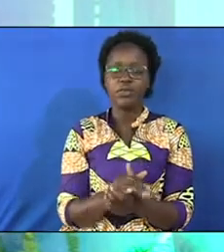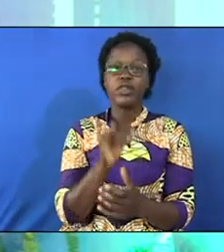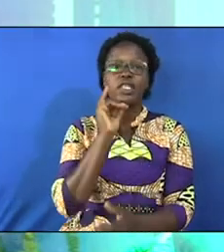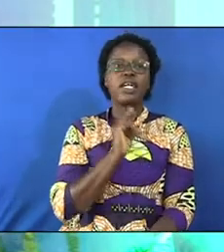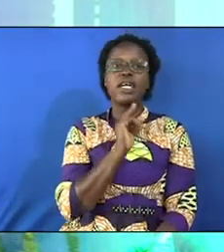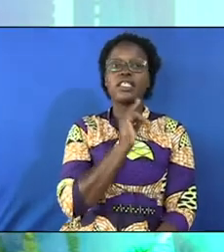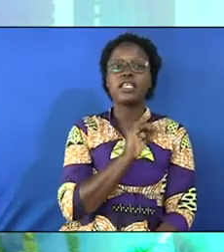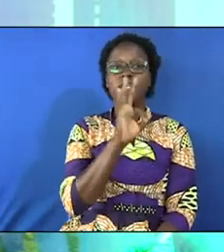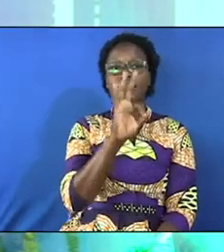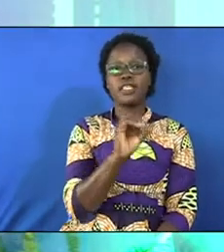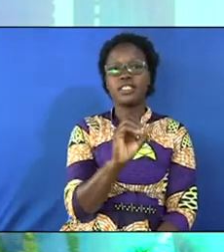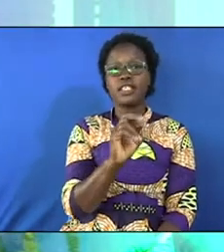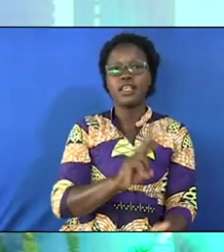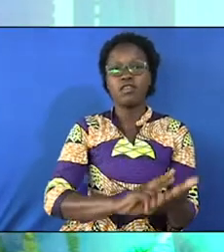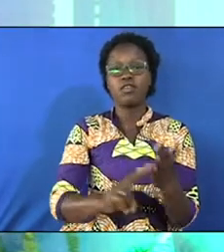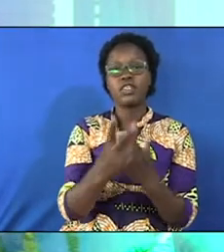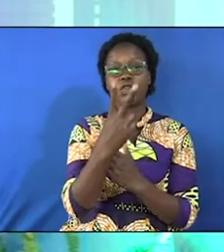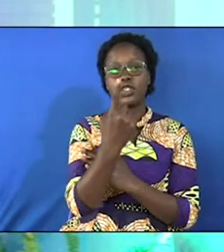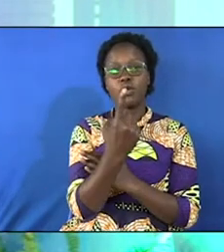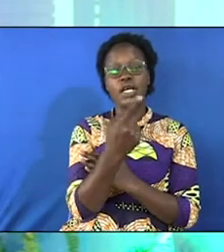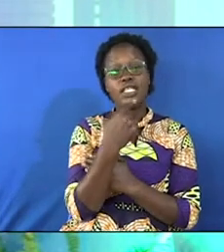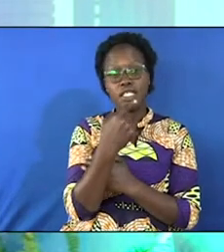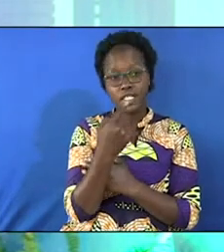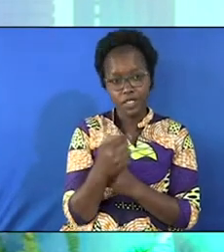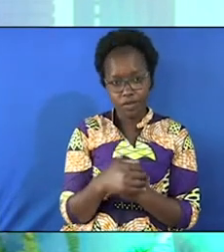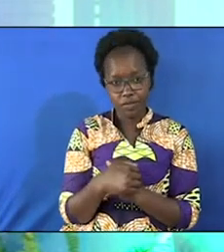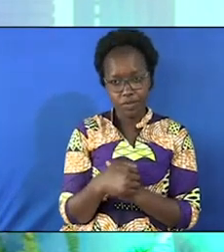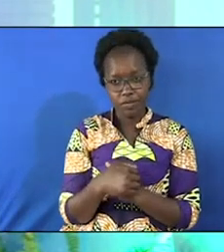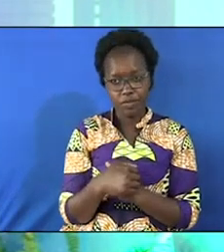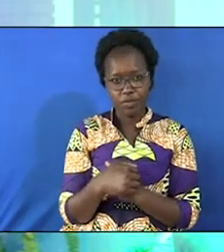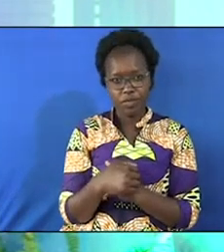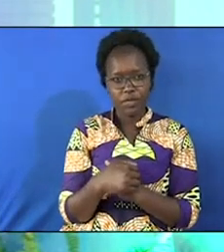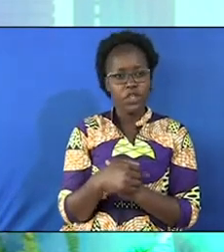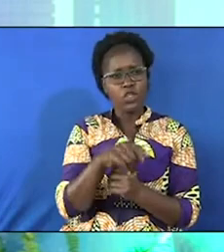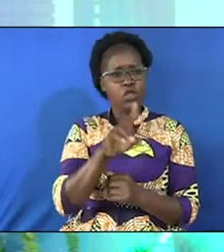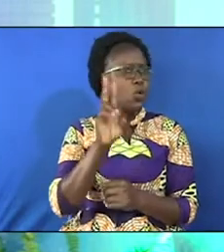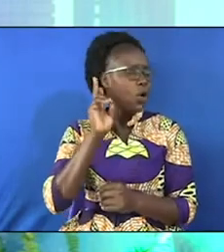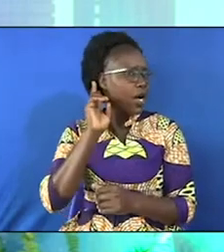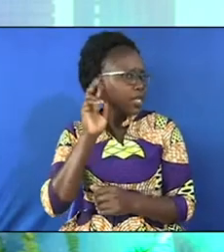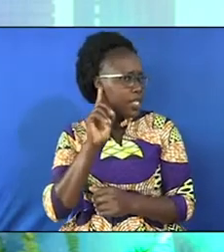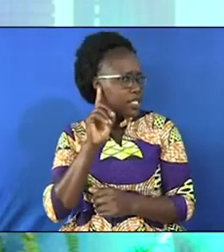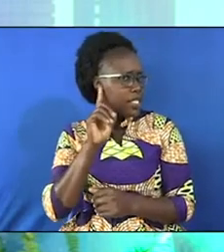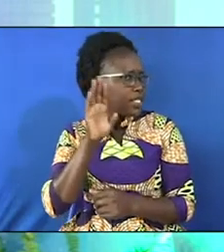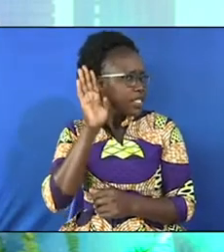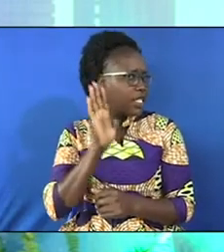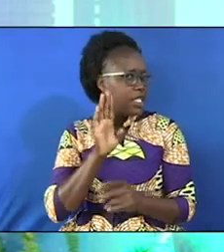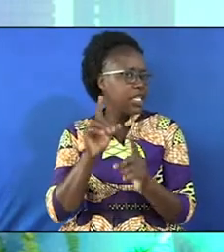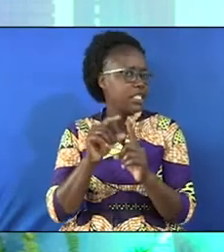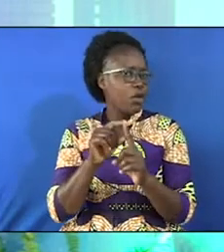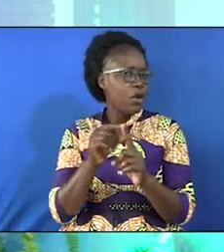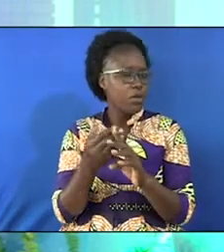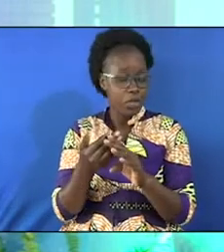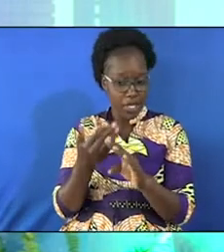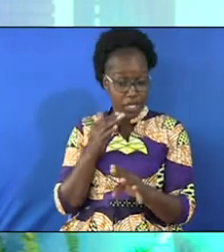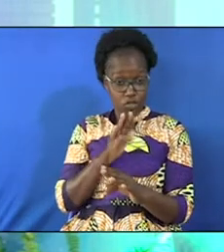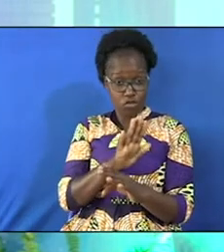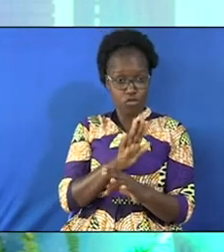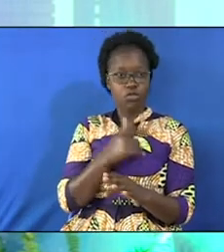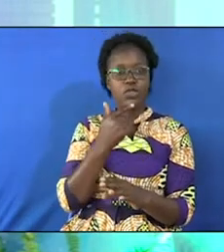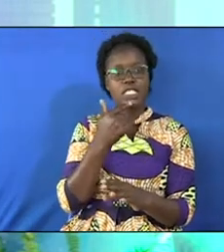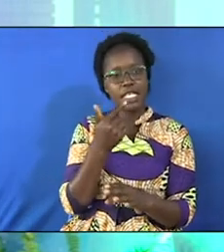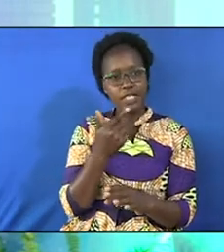Isaiah 30 verses 21 says, Your ears shall hear a word behind you saying,